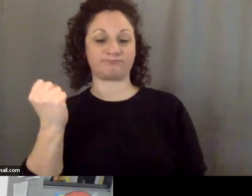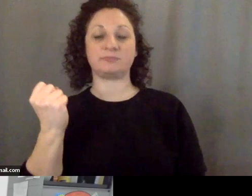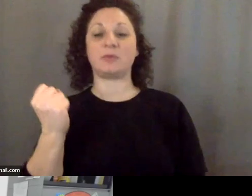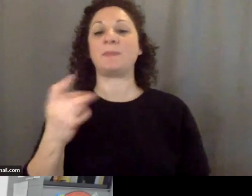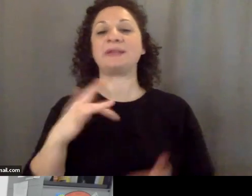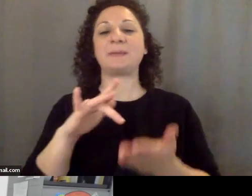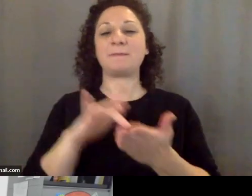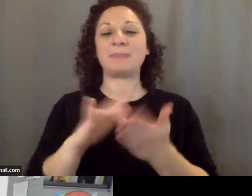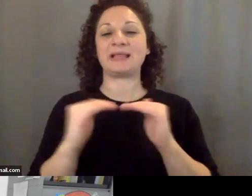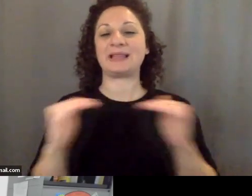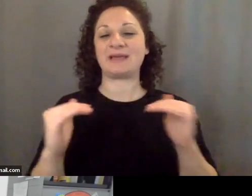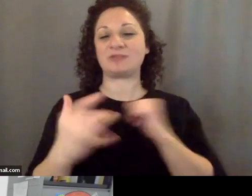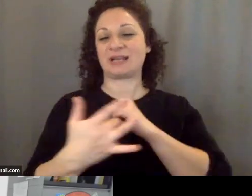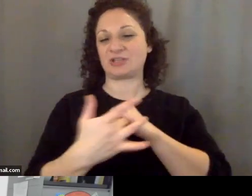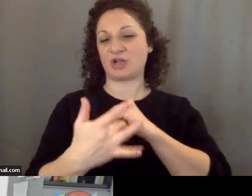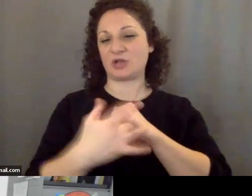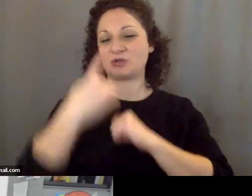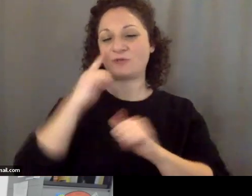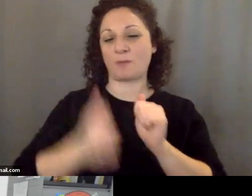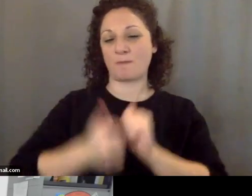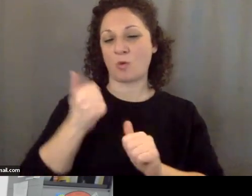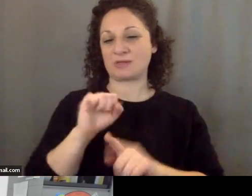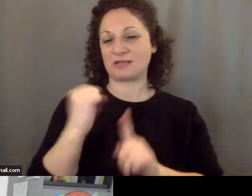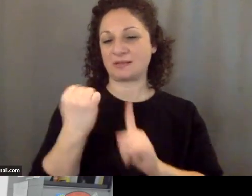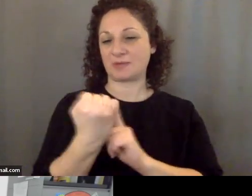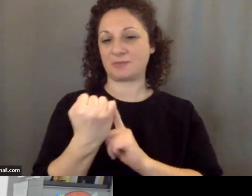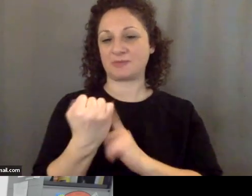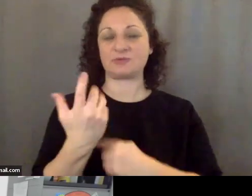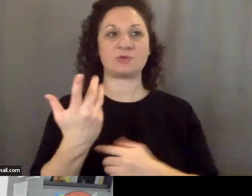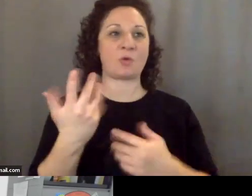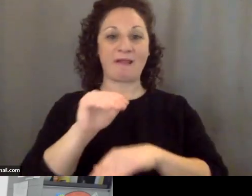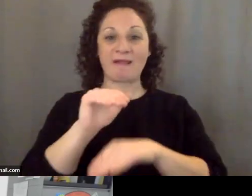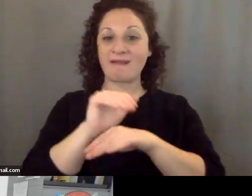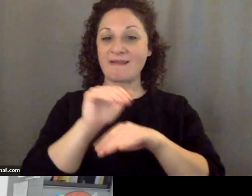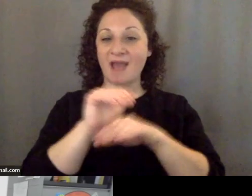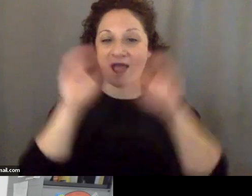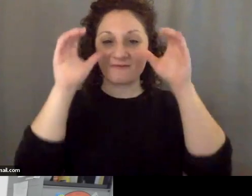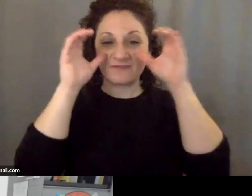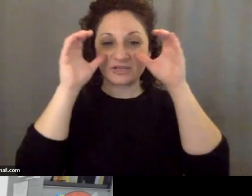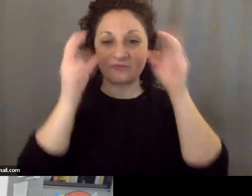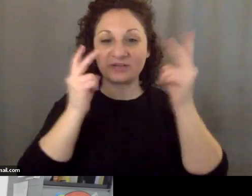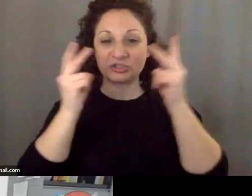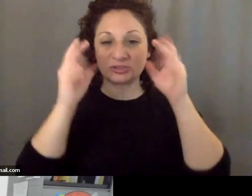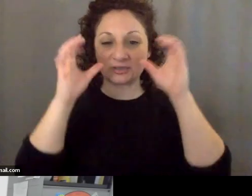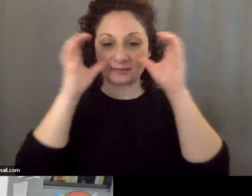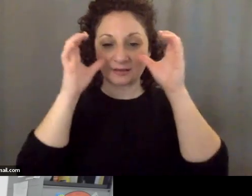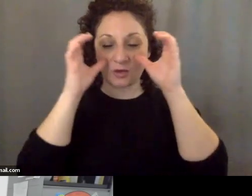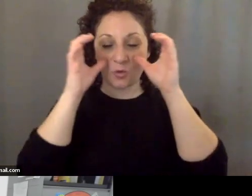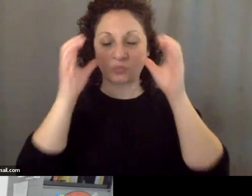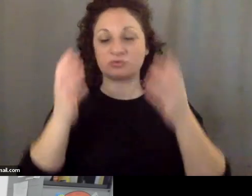technology. So they are night vision goggles or something like that. and